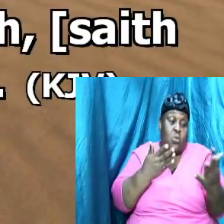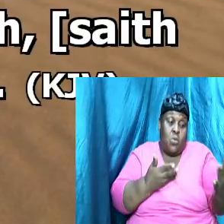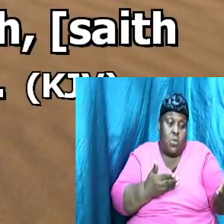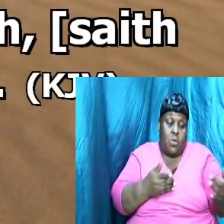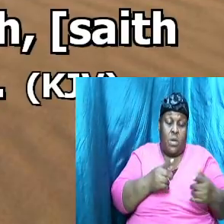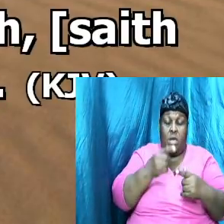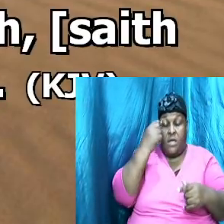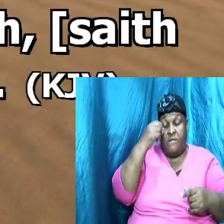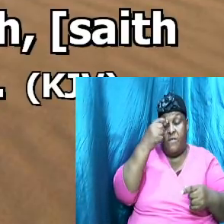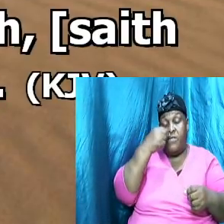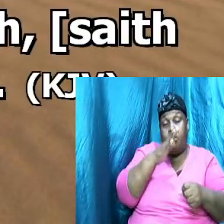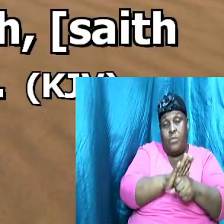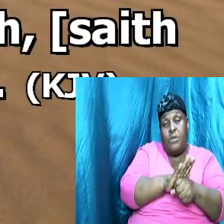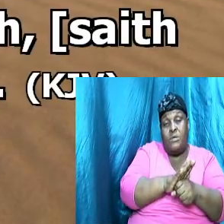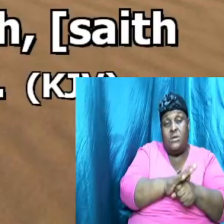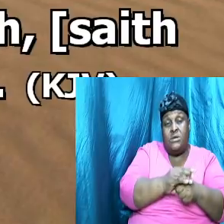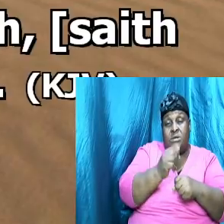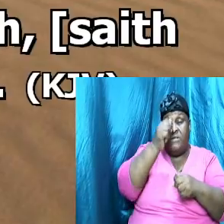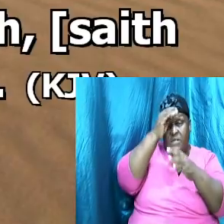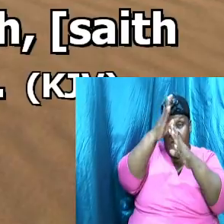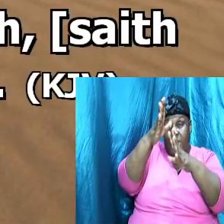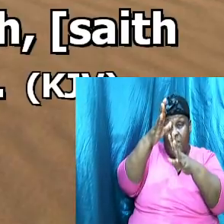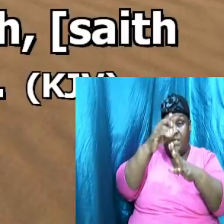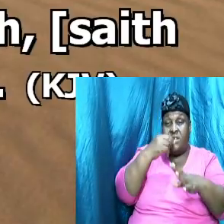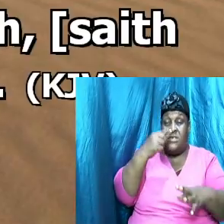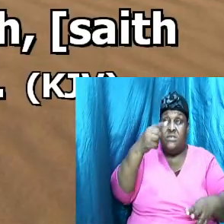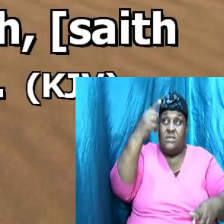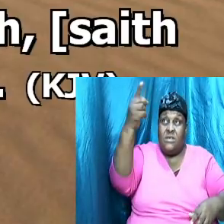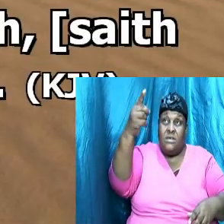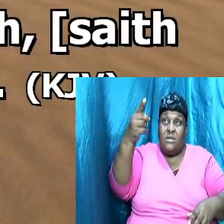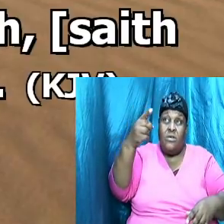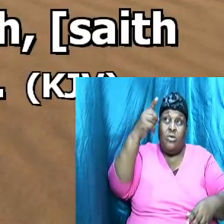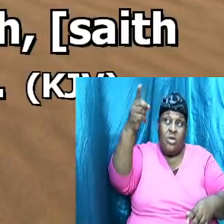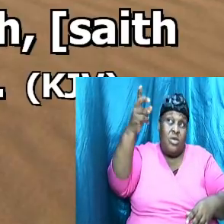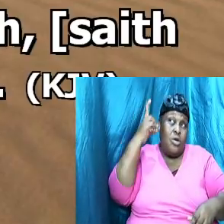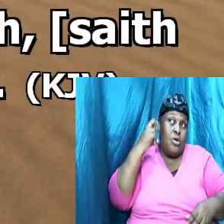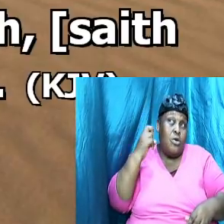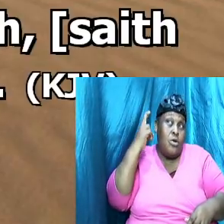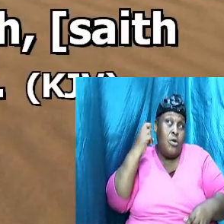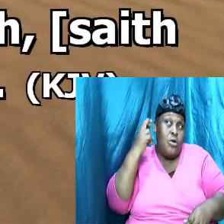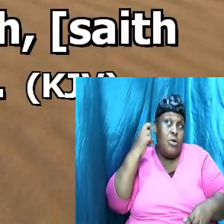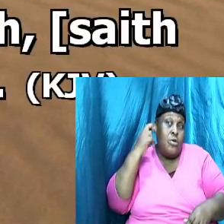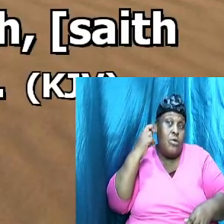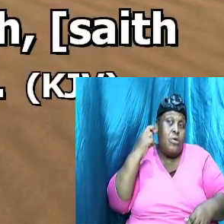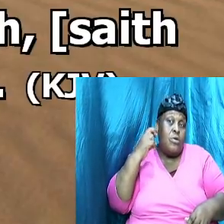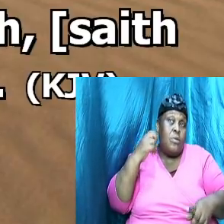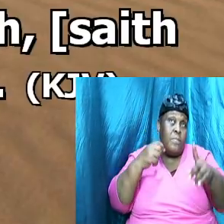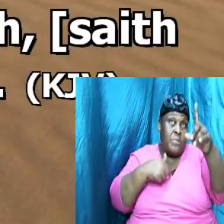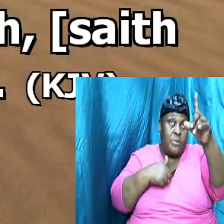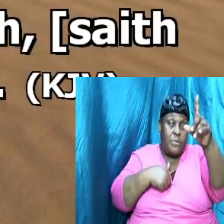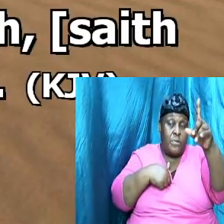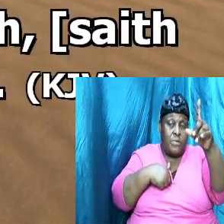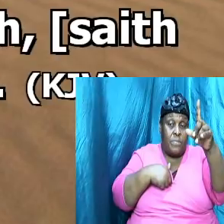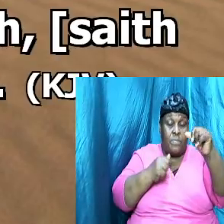for the promise of the Father which saith he, ye have heard of me.